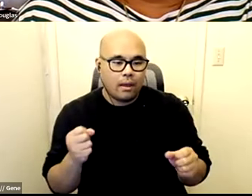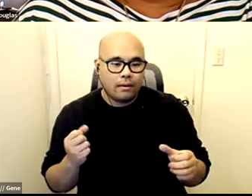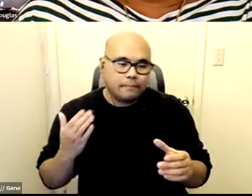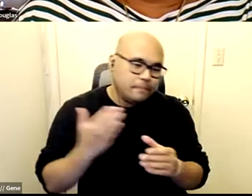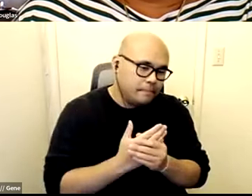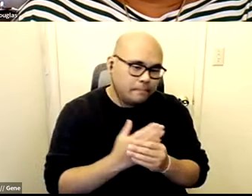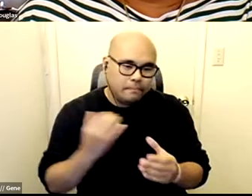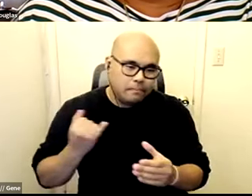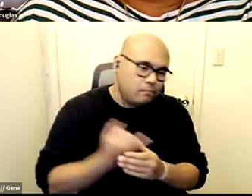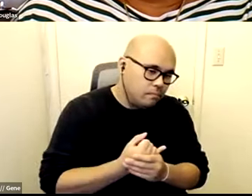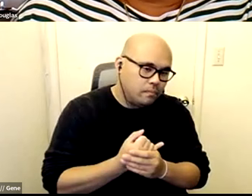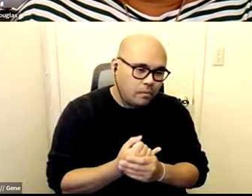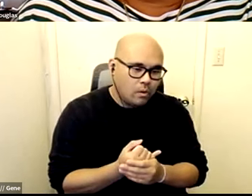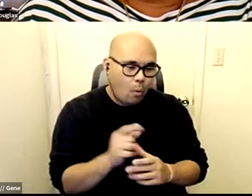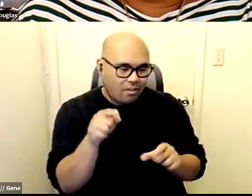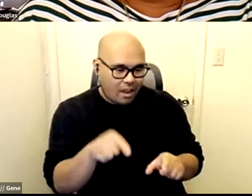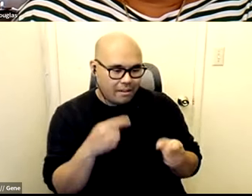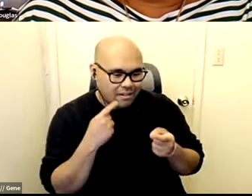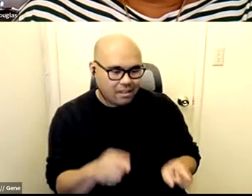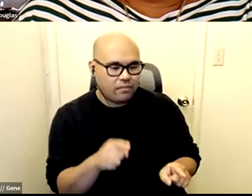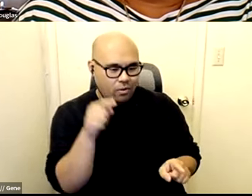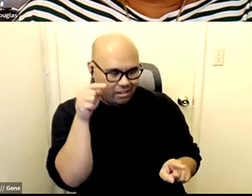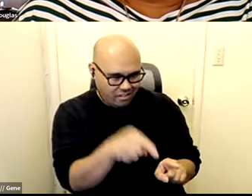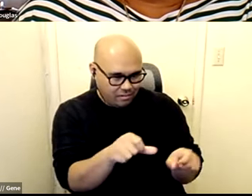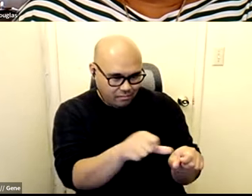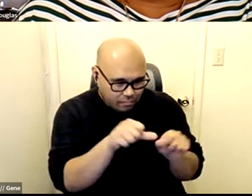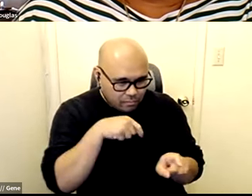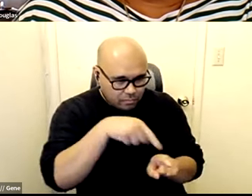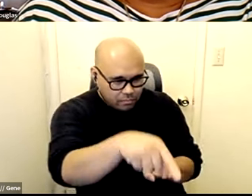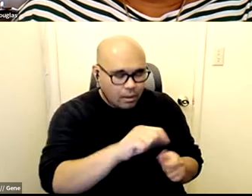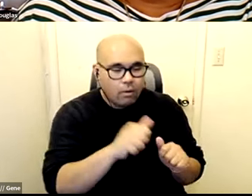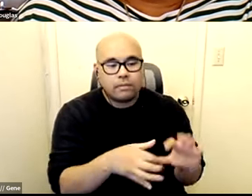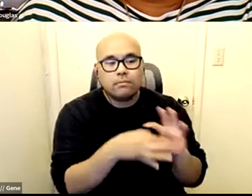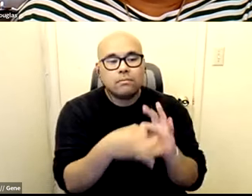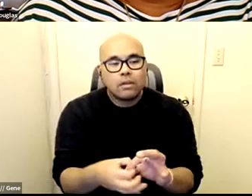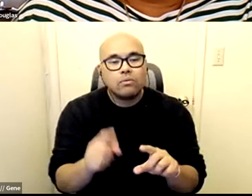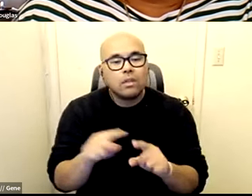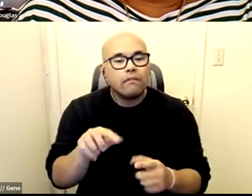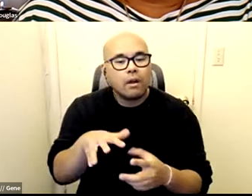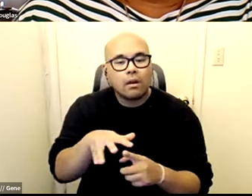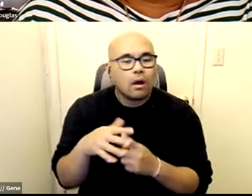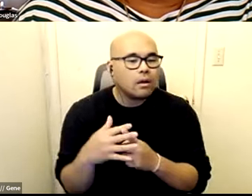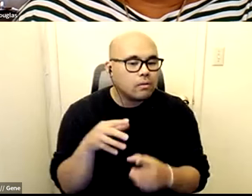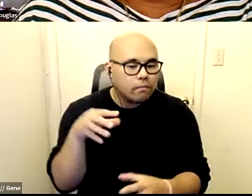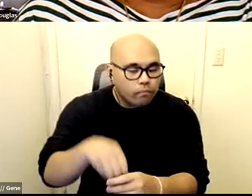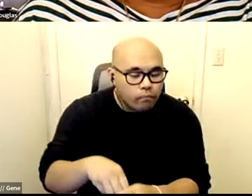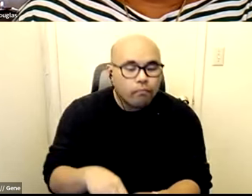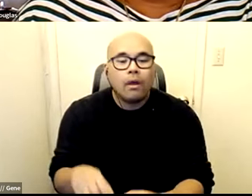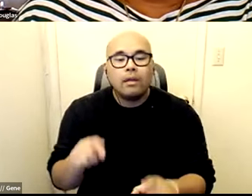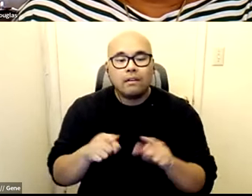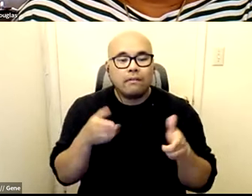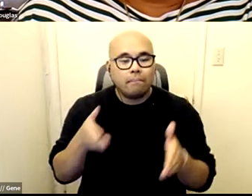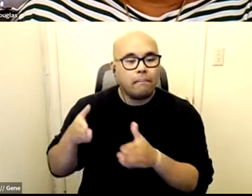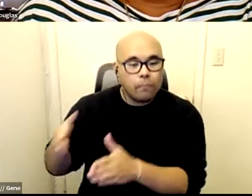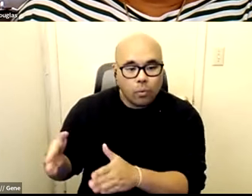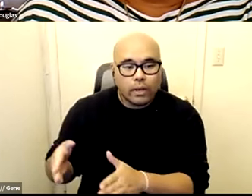particularly successful um and you know how that ties in with the different contexts that you're operating with and and what pathways have been